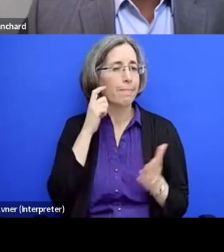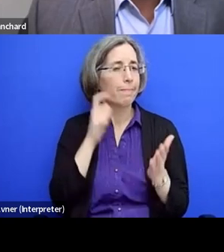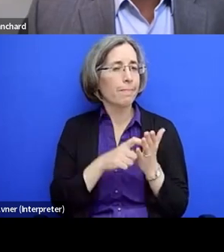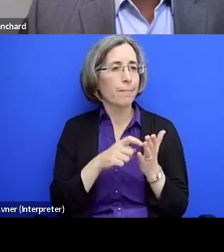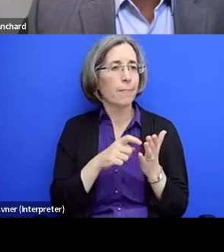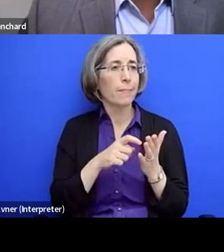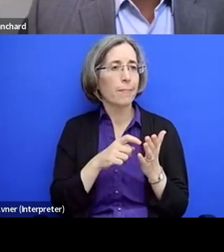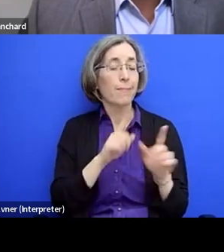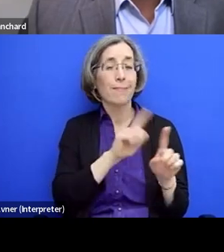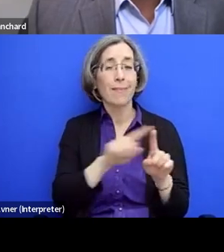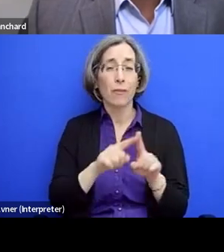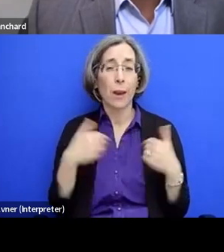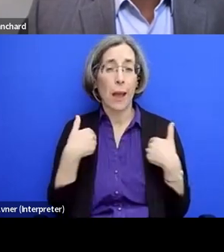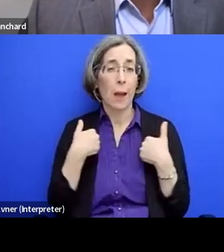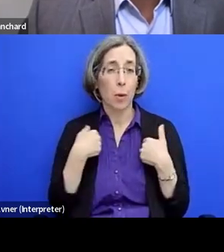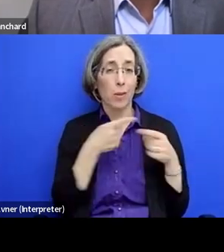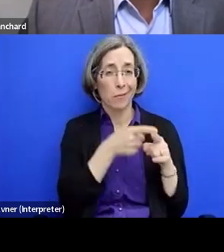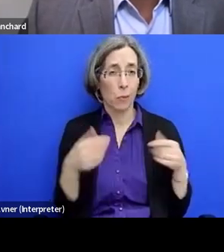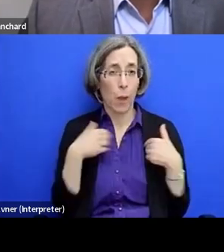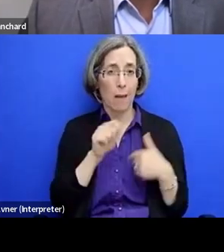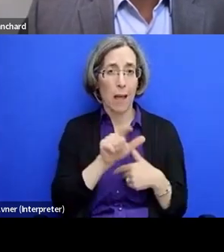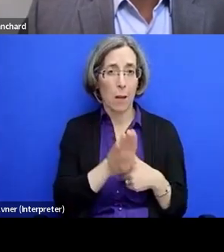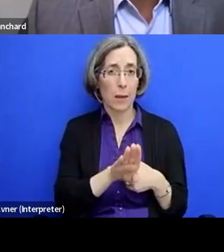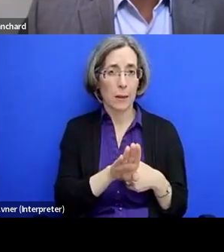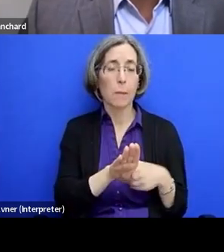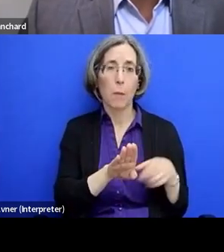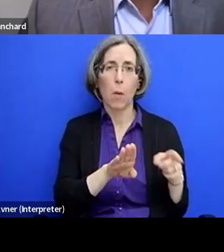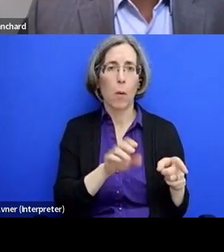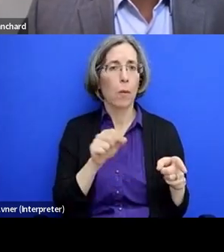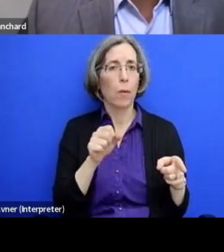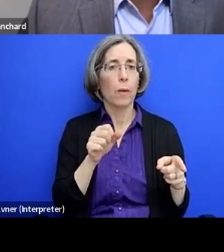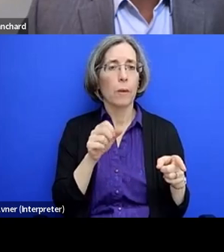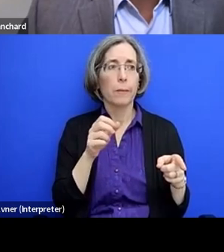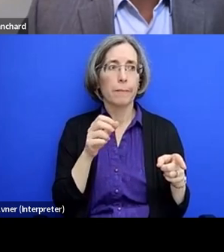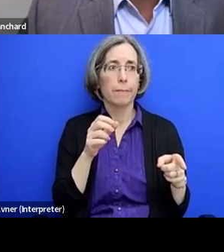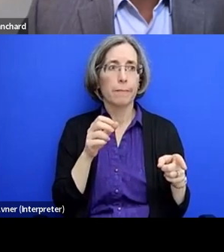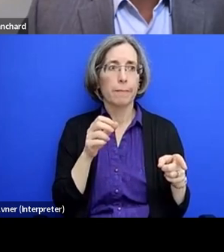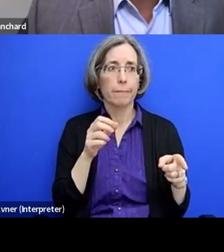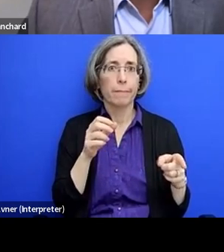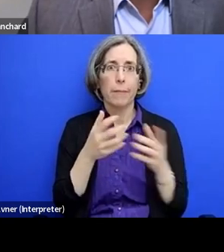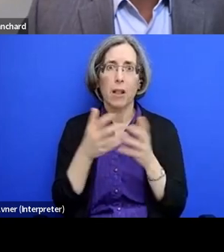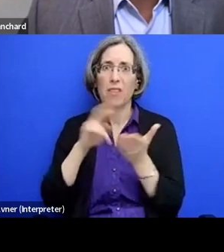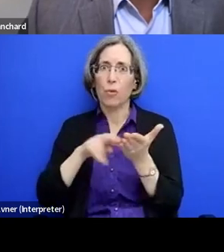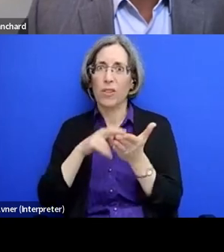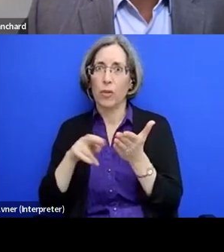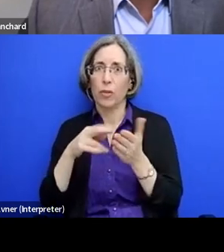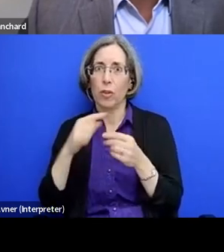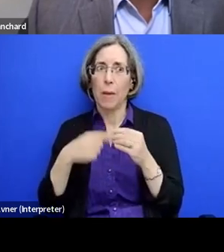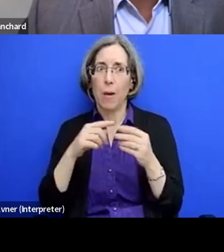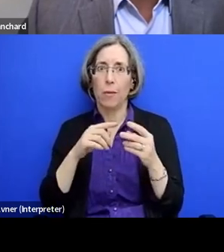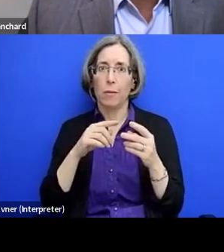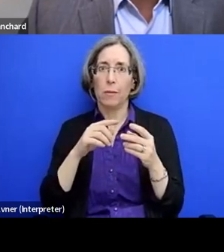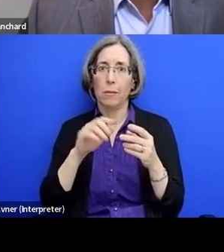various animals with albinism were central to, um, like the research on the genetics of albinism.